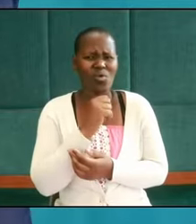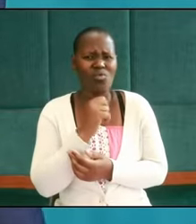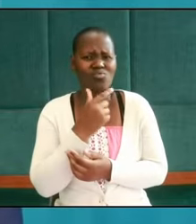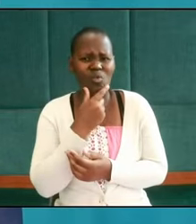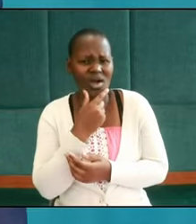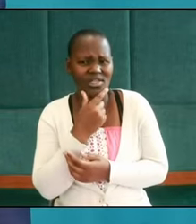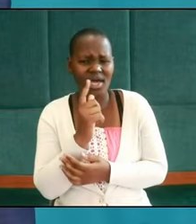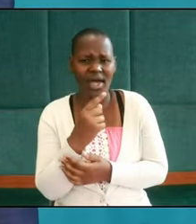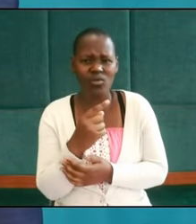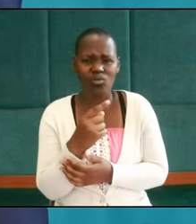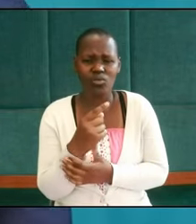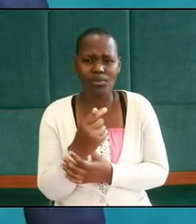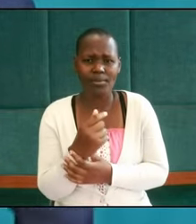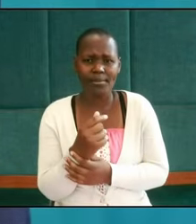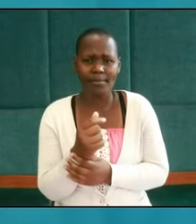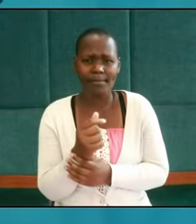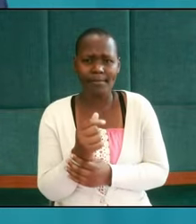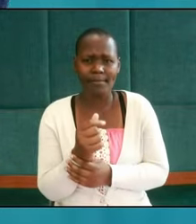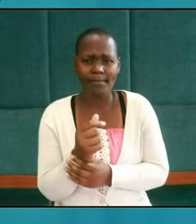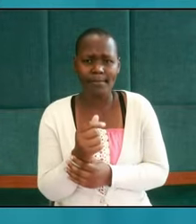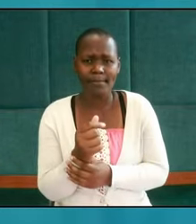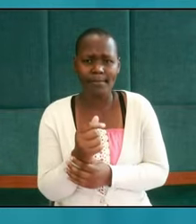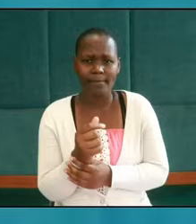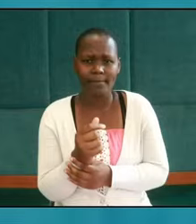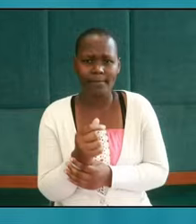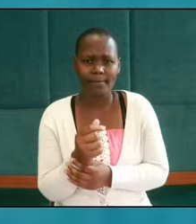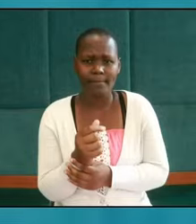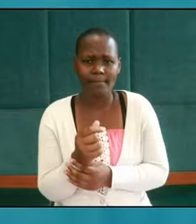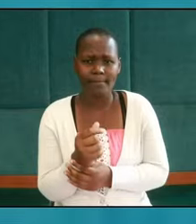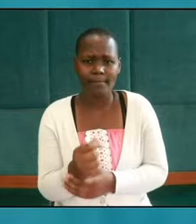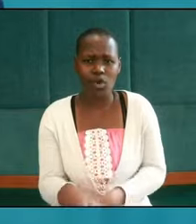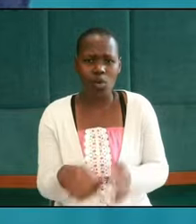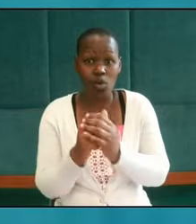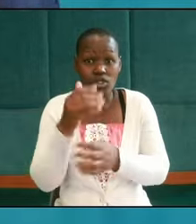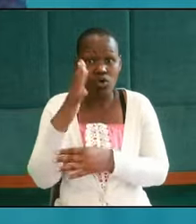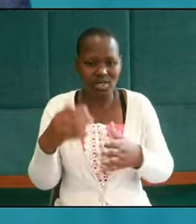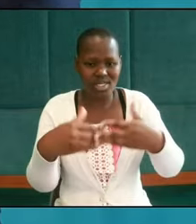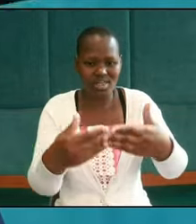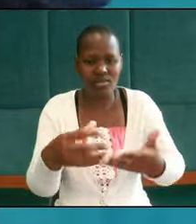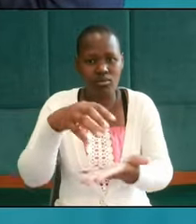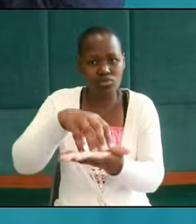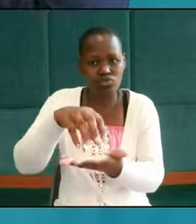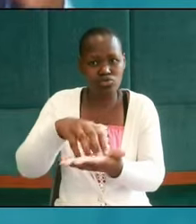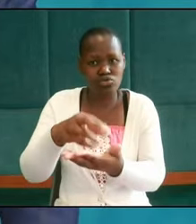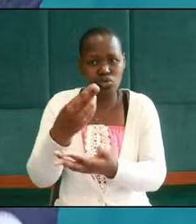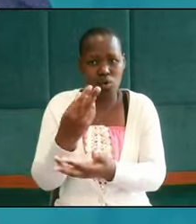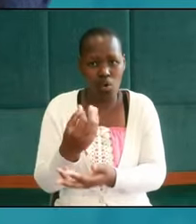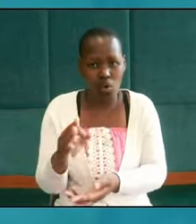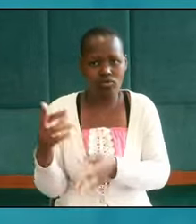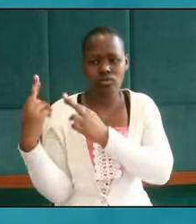trust God are given positions of responsibility when the